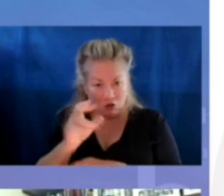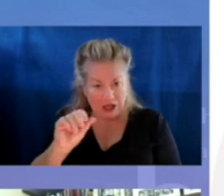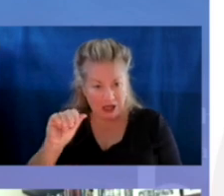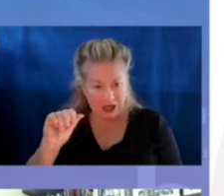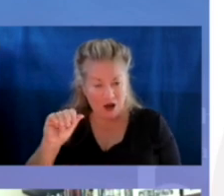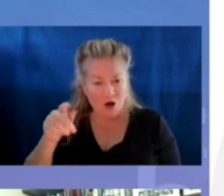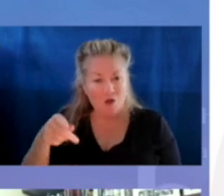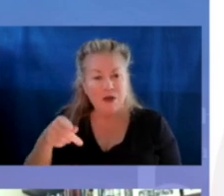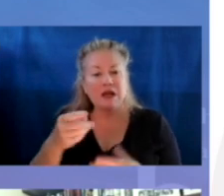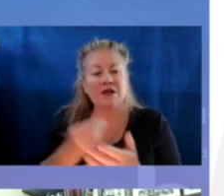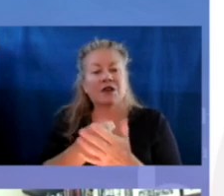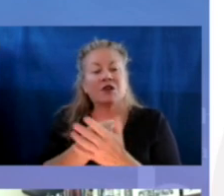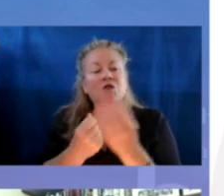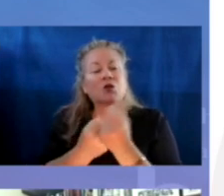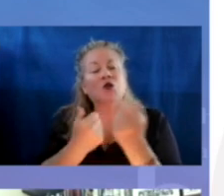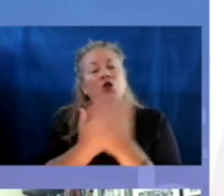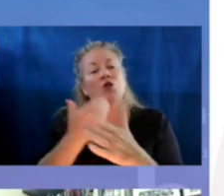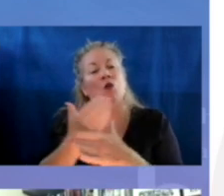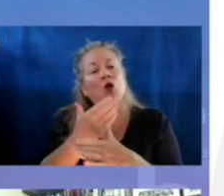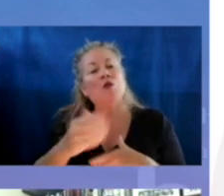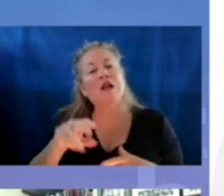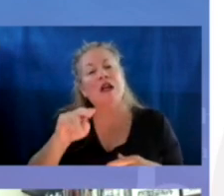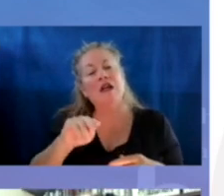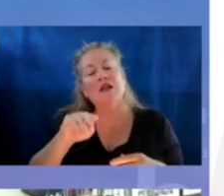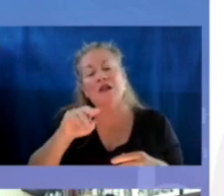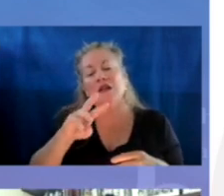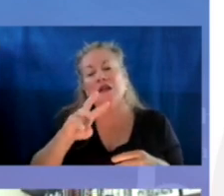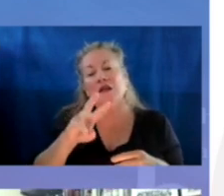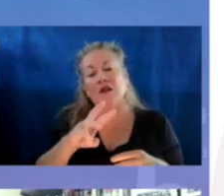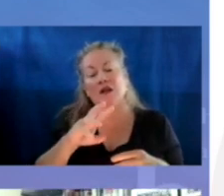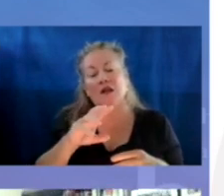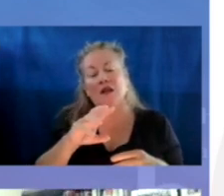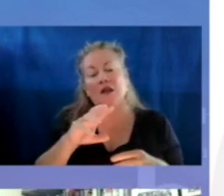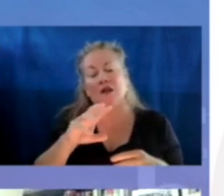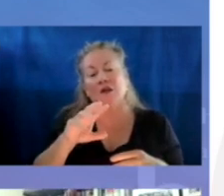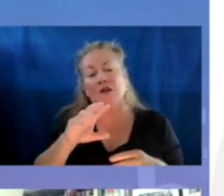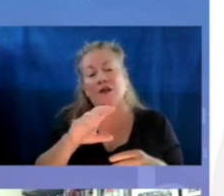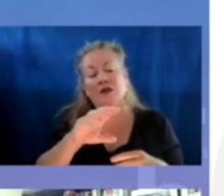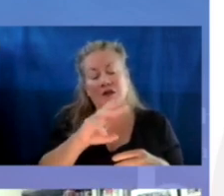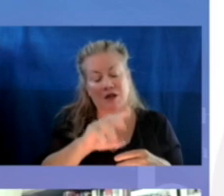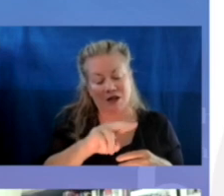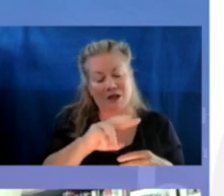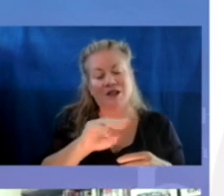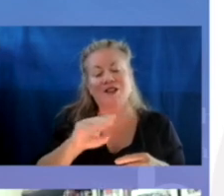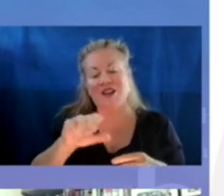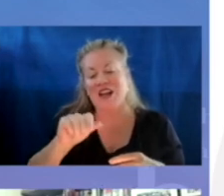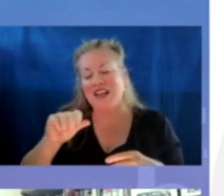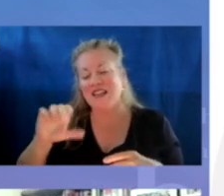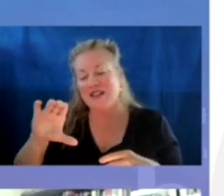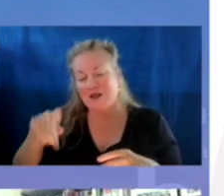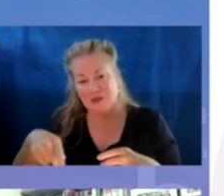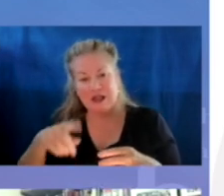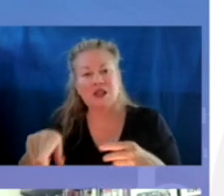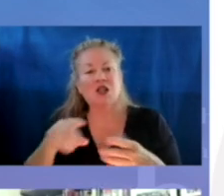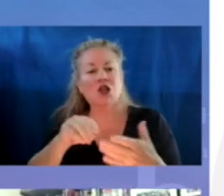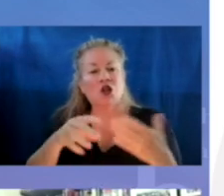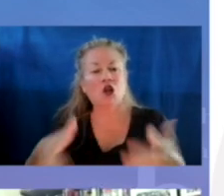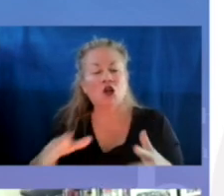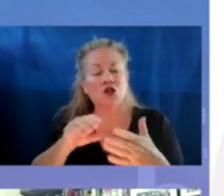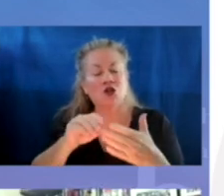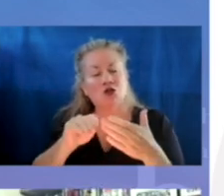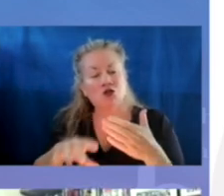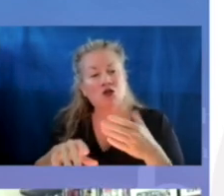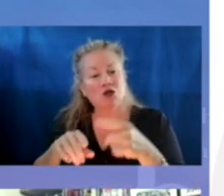ARP funds to support new partnership with NAACP and the University of South Carolina. Law students will